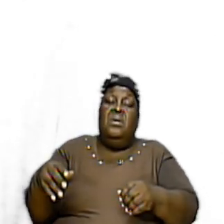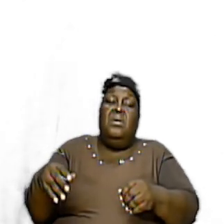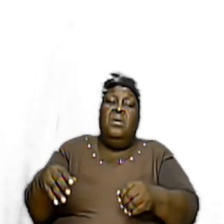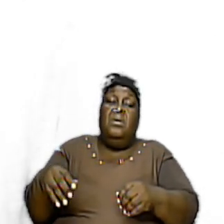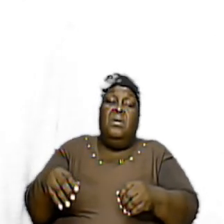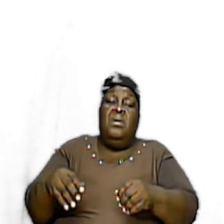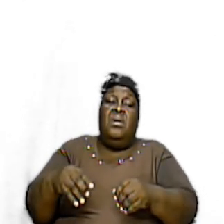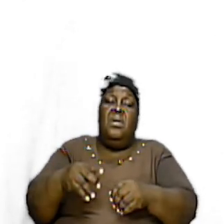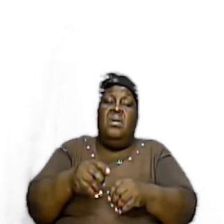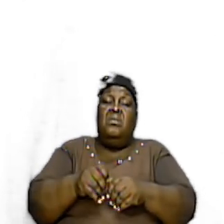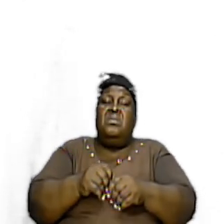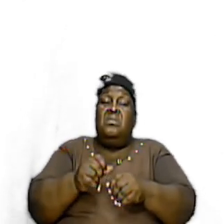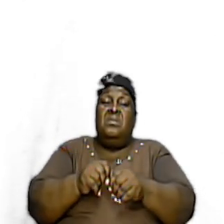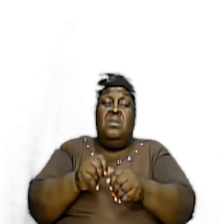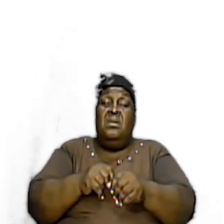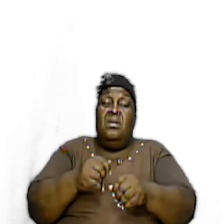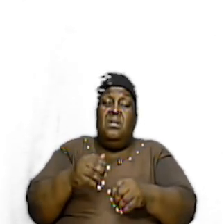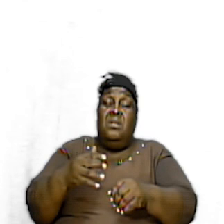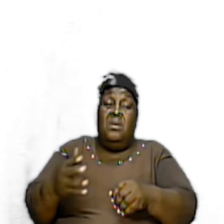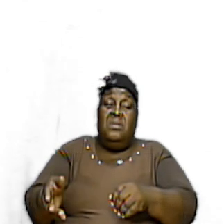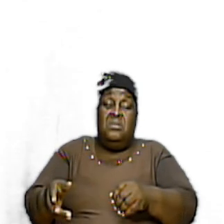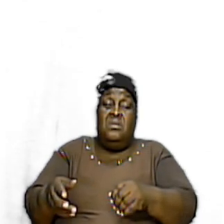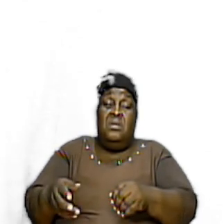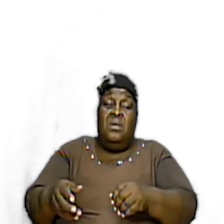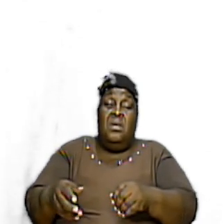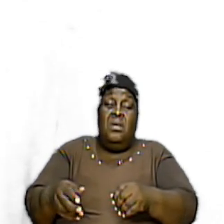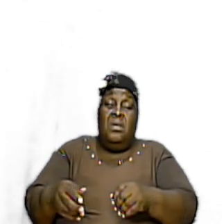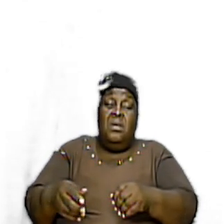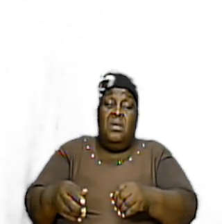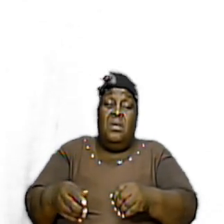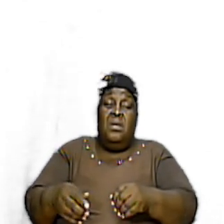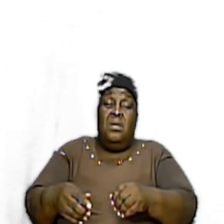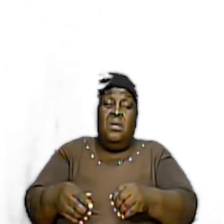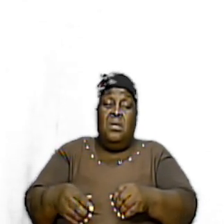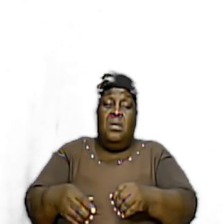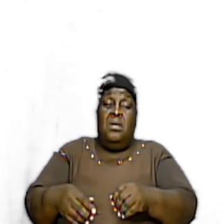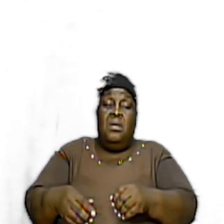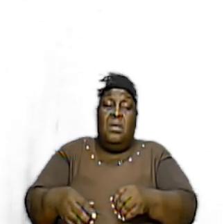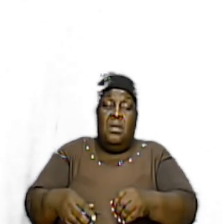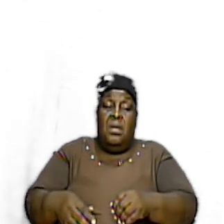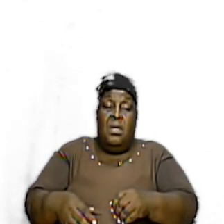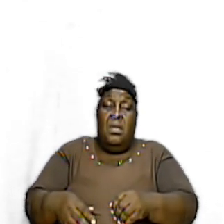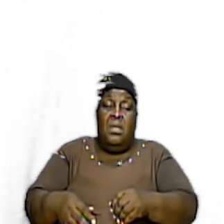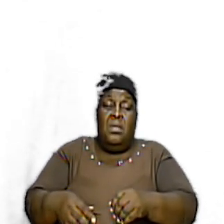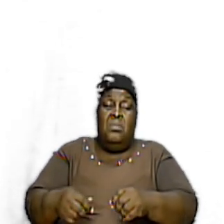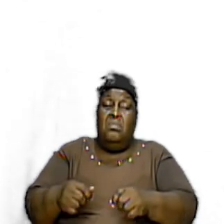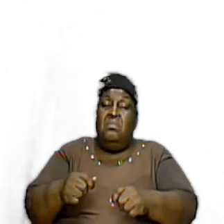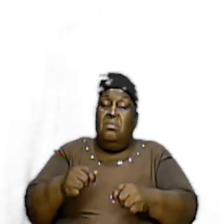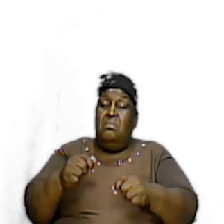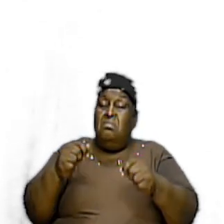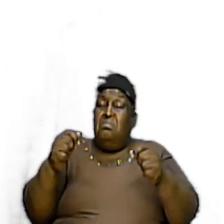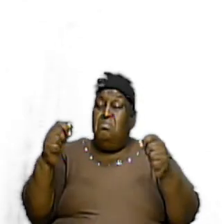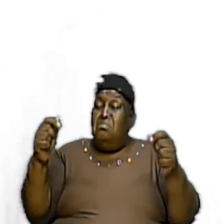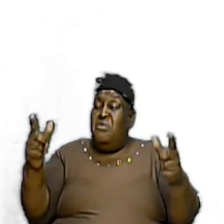Would have rendered them Outside of the camp Now that is very important That is very significant